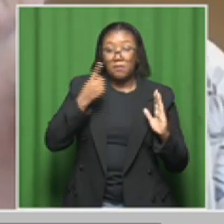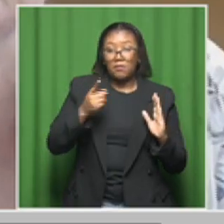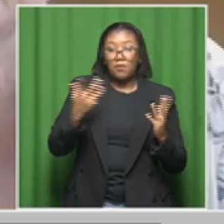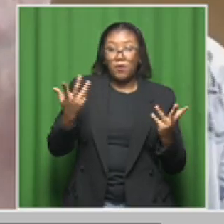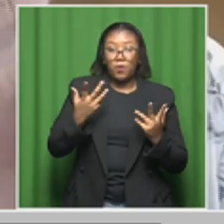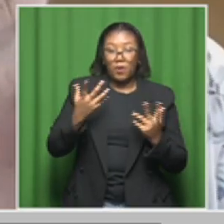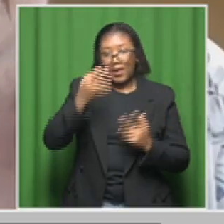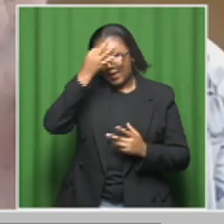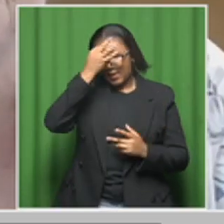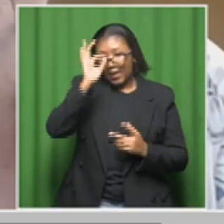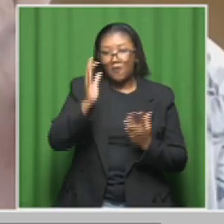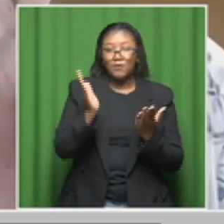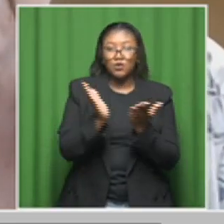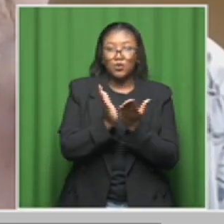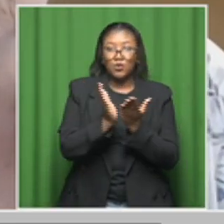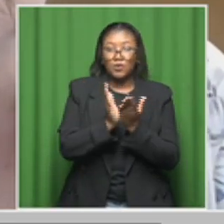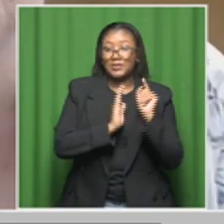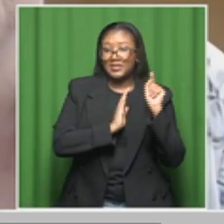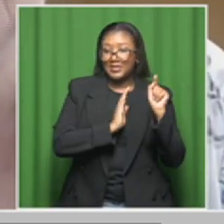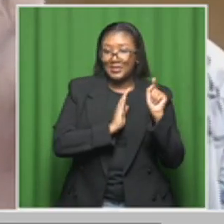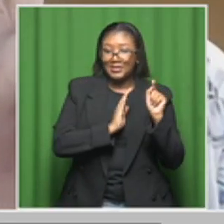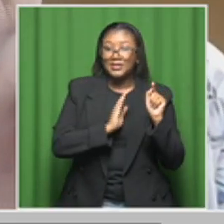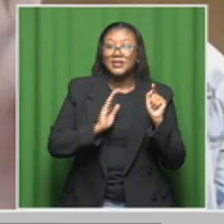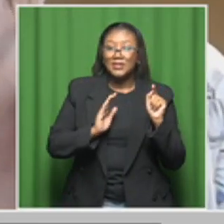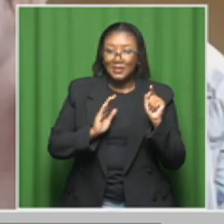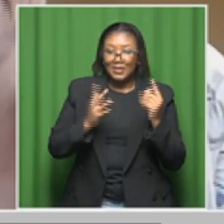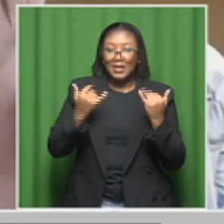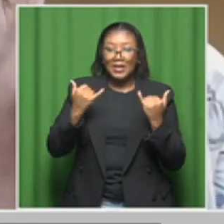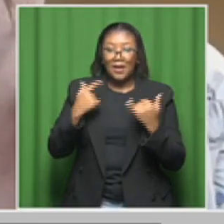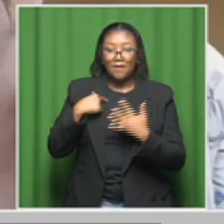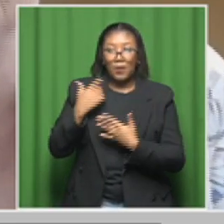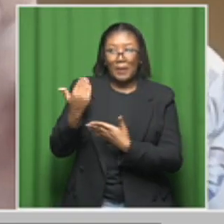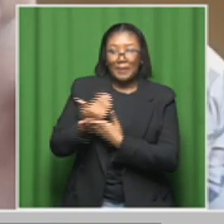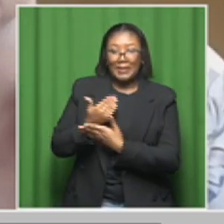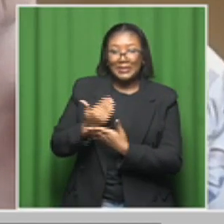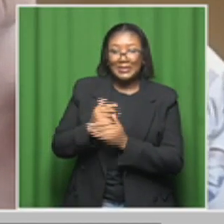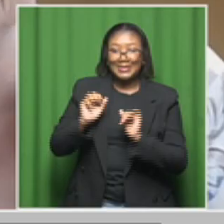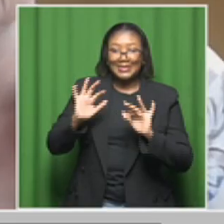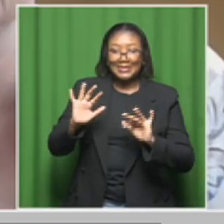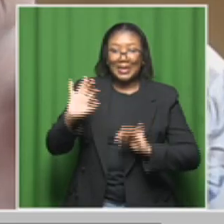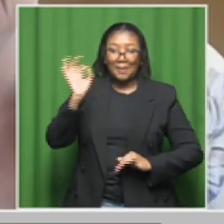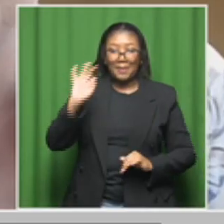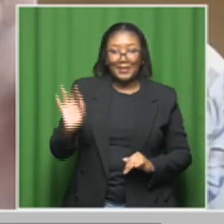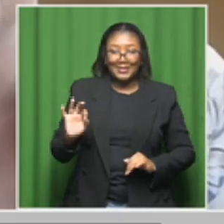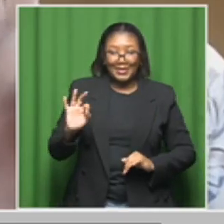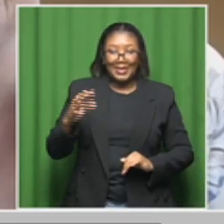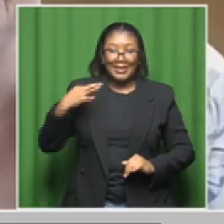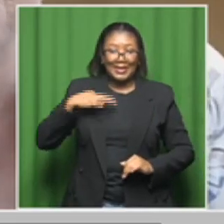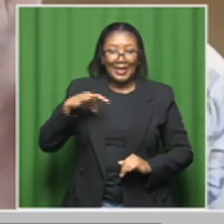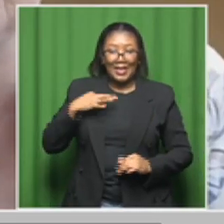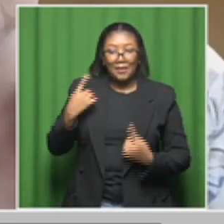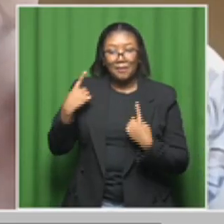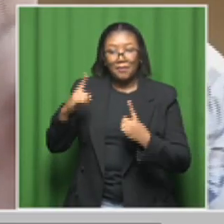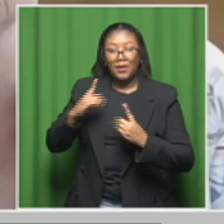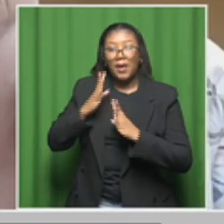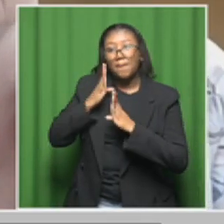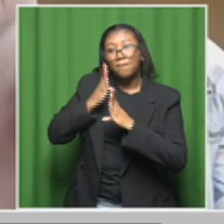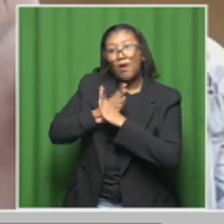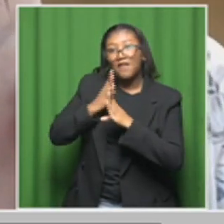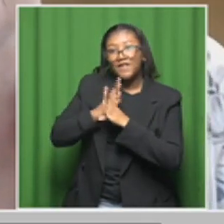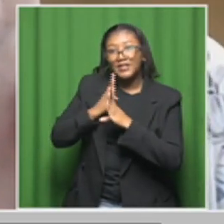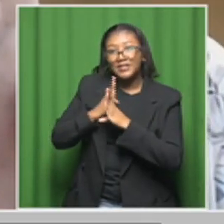So we have been missing out on the approximately 10% of girls who attend private and independent schools.